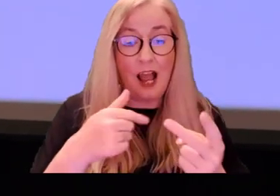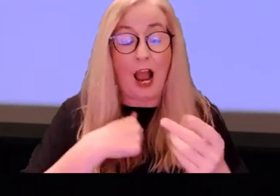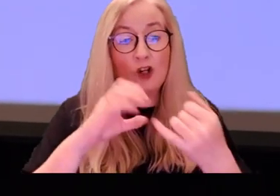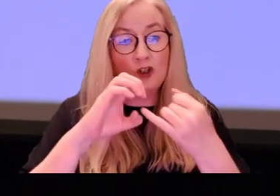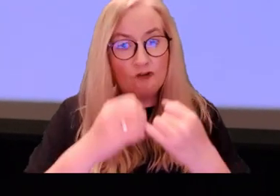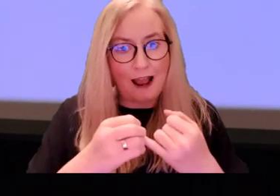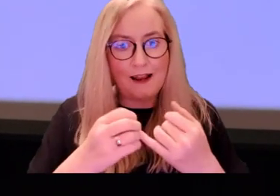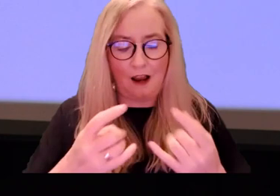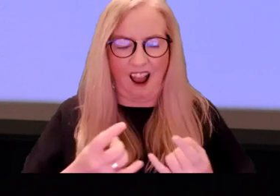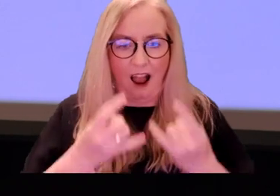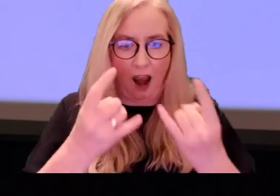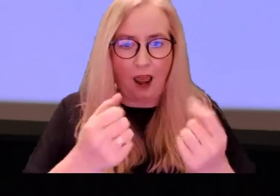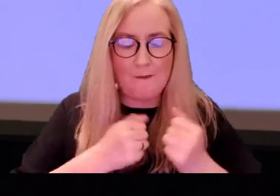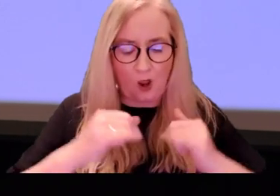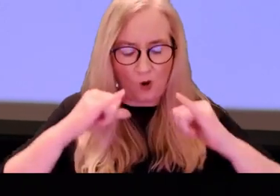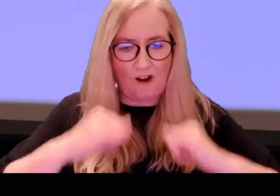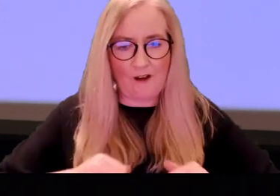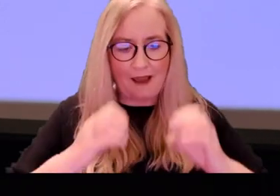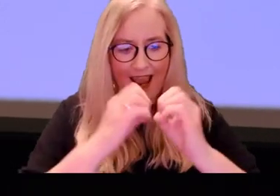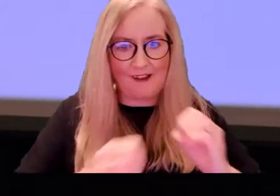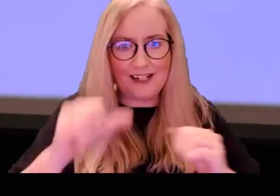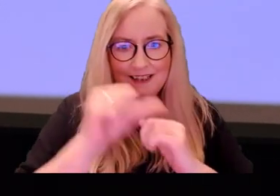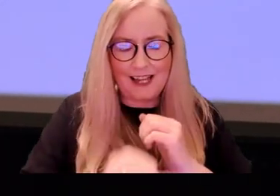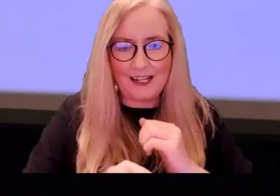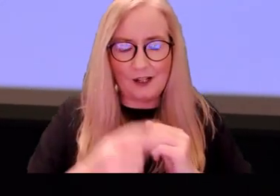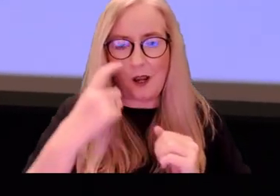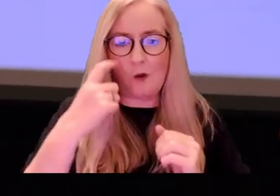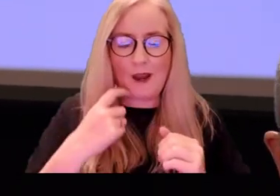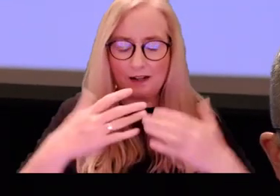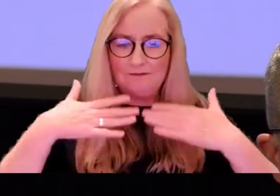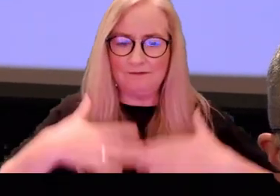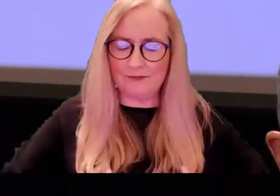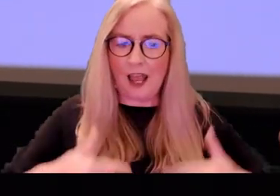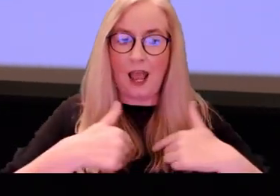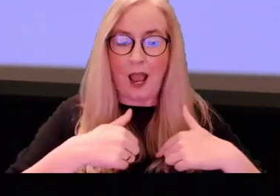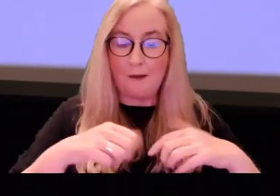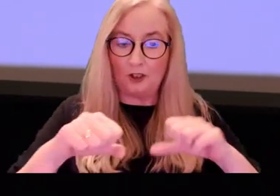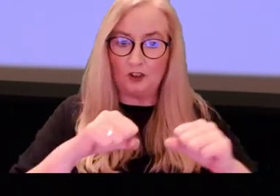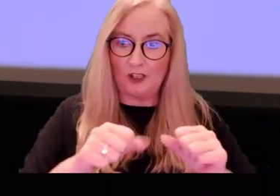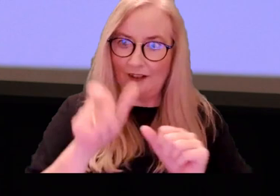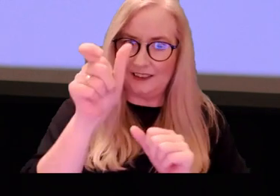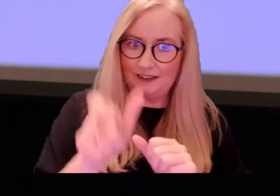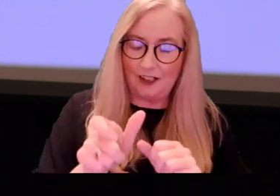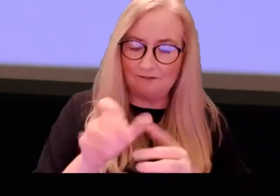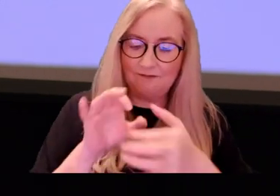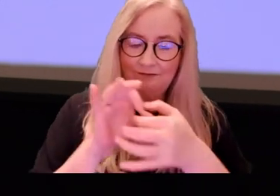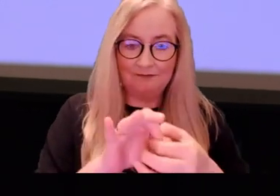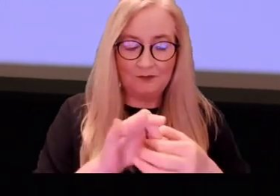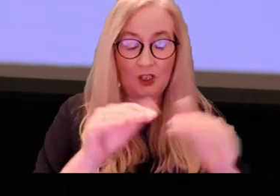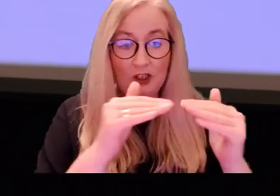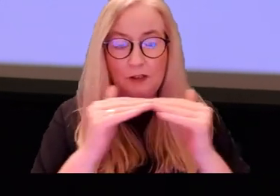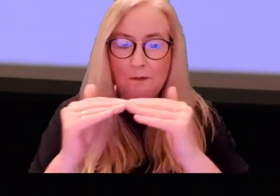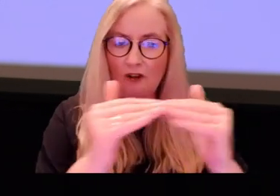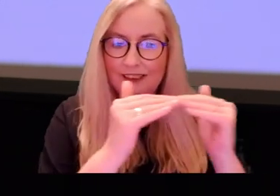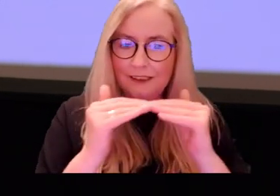I try and bring honour to my uniform every day I put it on. I'm a servant to democracy.